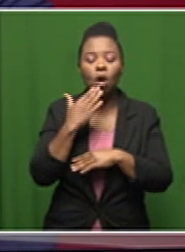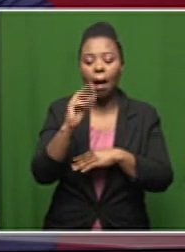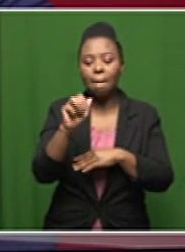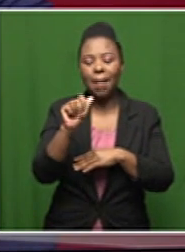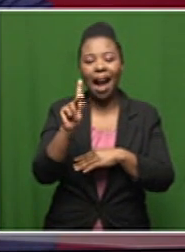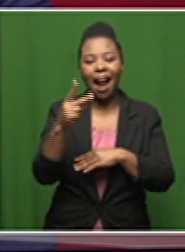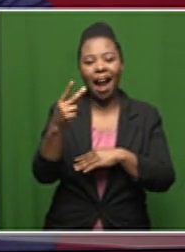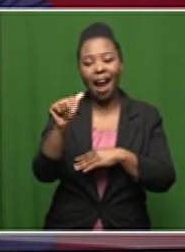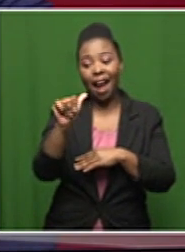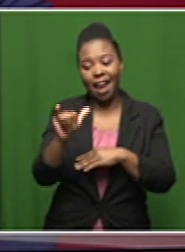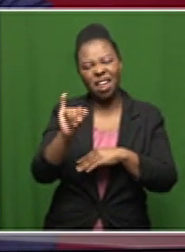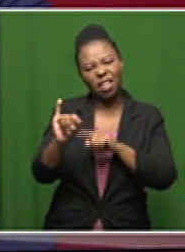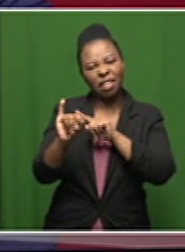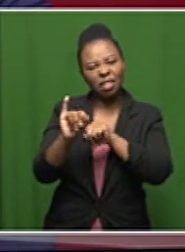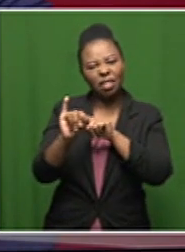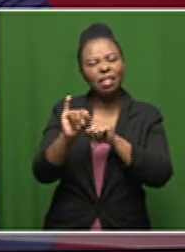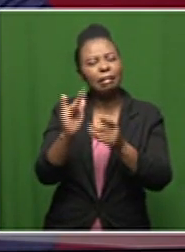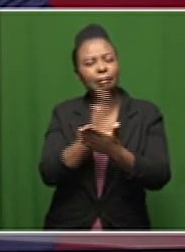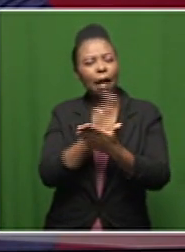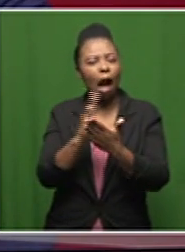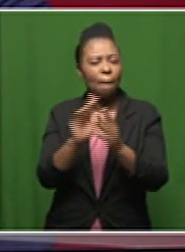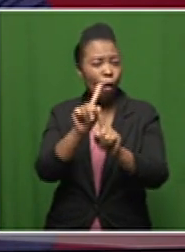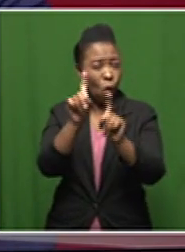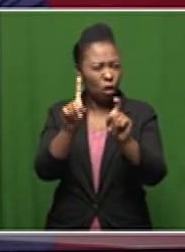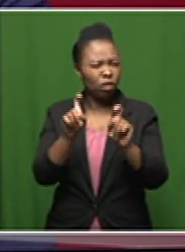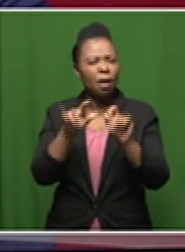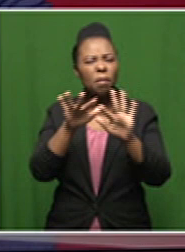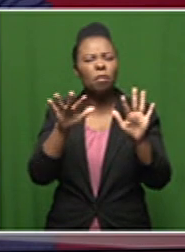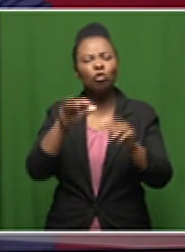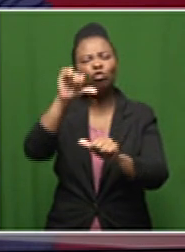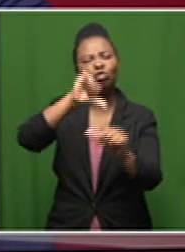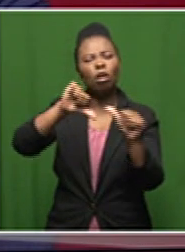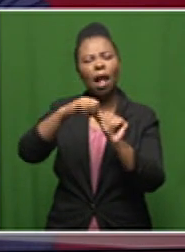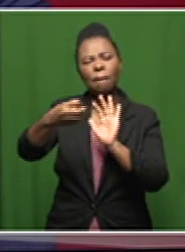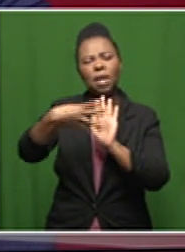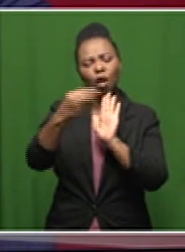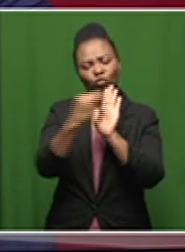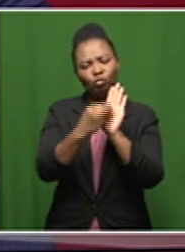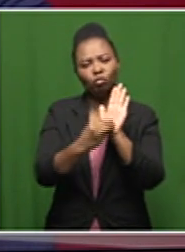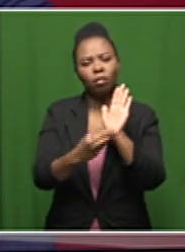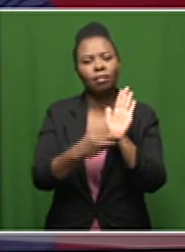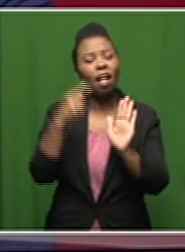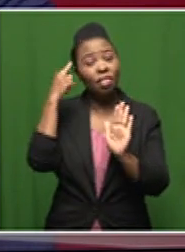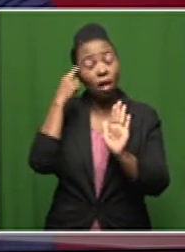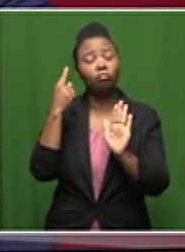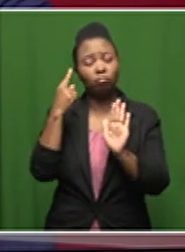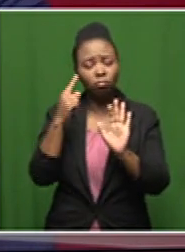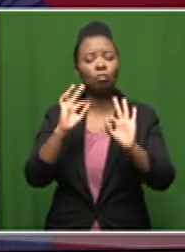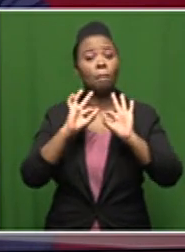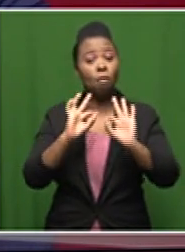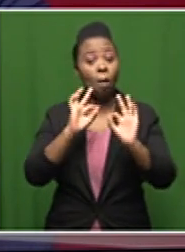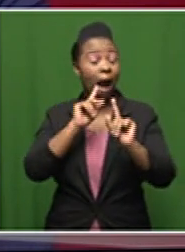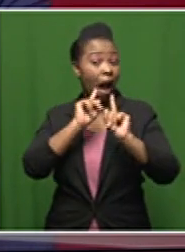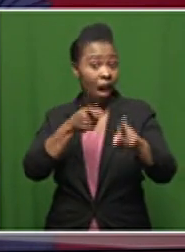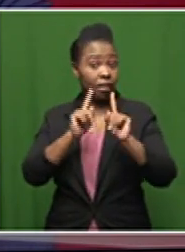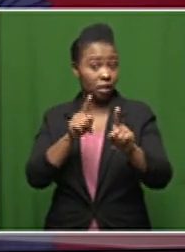to talk to us about some of the questions that you've been putting on social media and we think that it's important that you get a proper answer for some of your